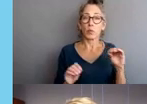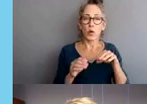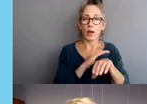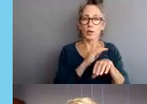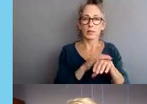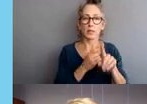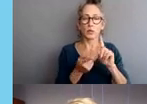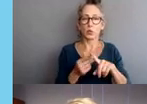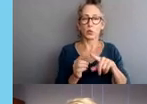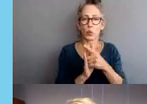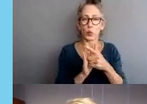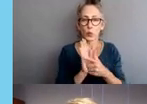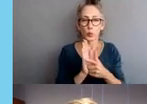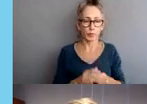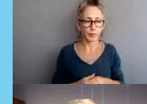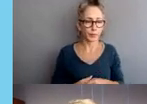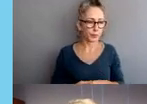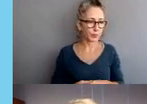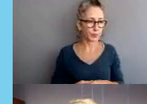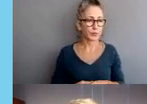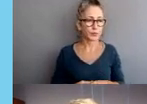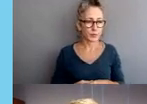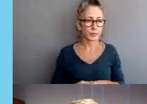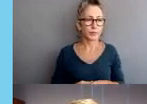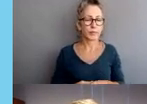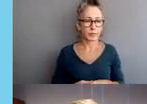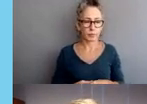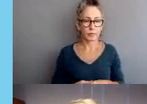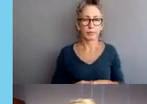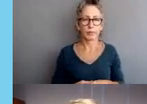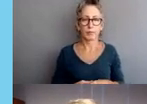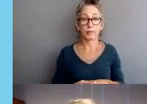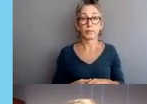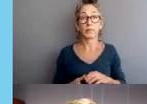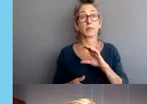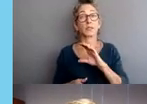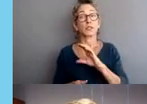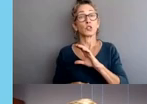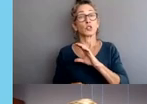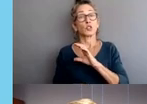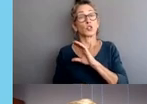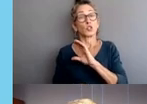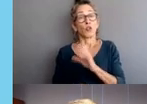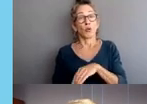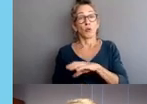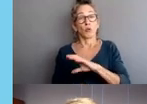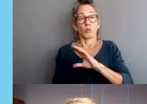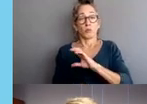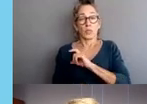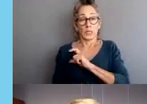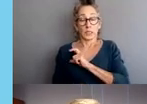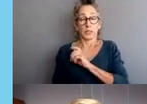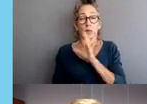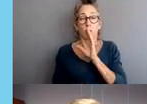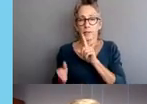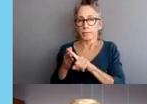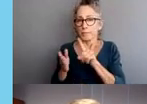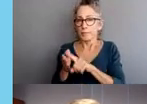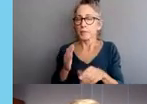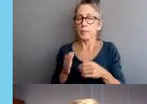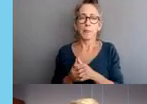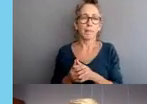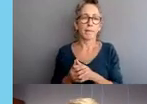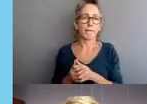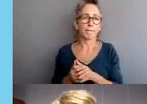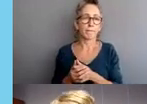CPD investigates policy and procedure violations that may constitute such things as conduct unbecoming,